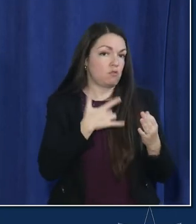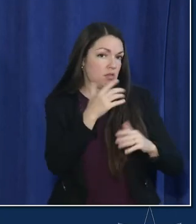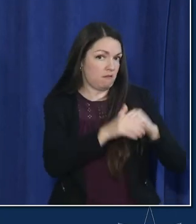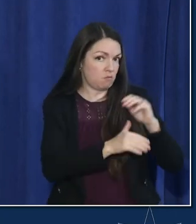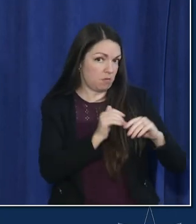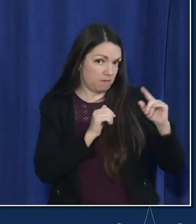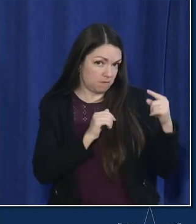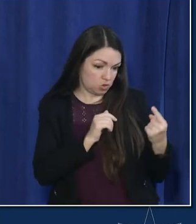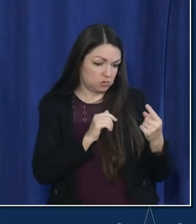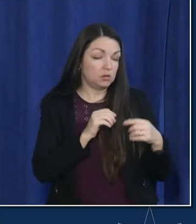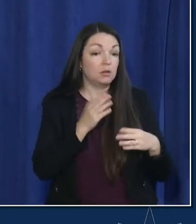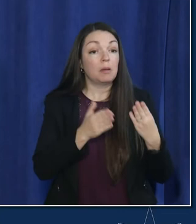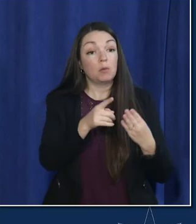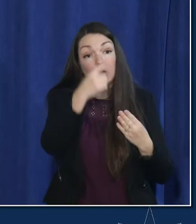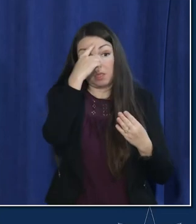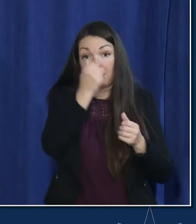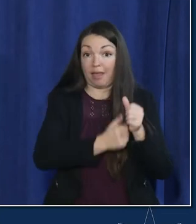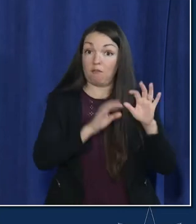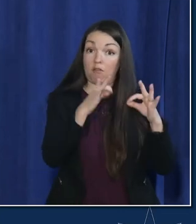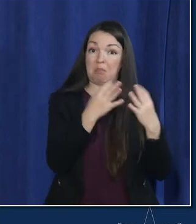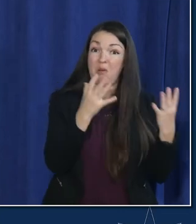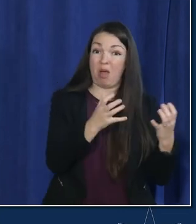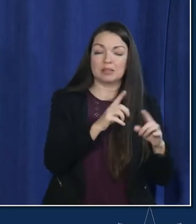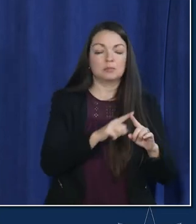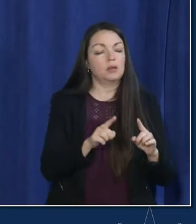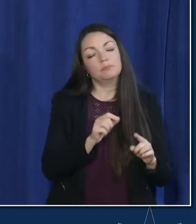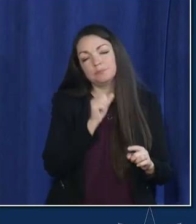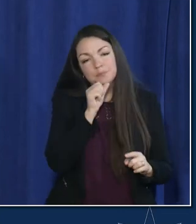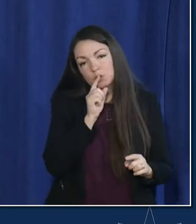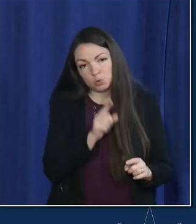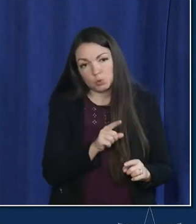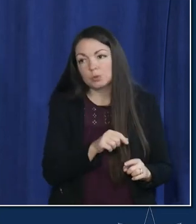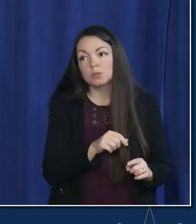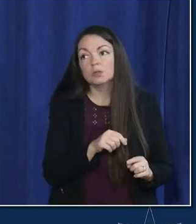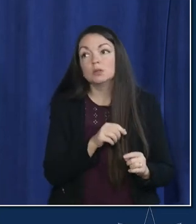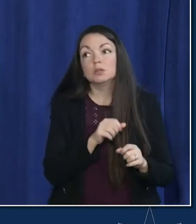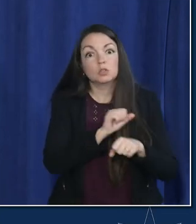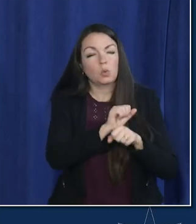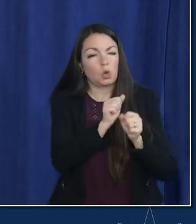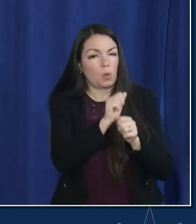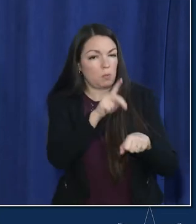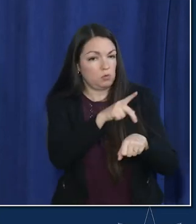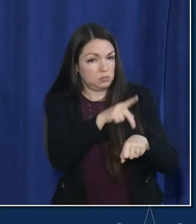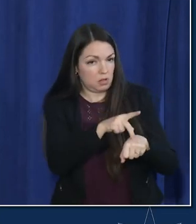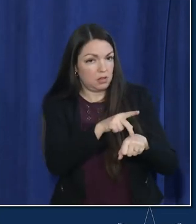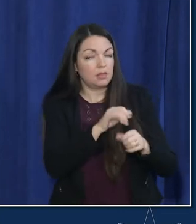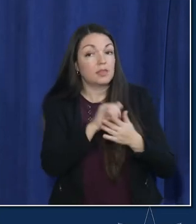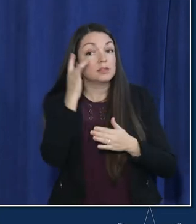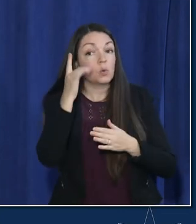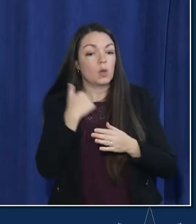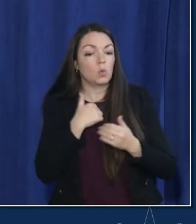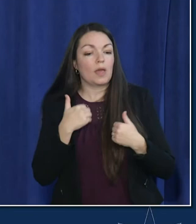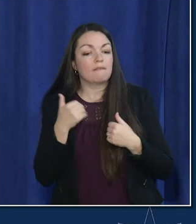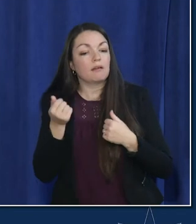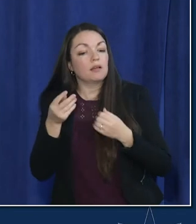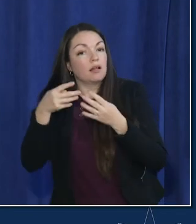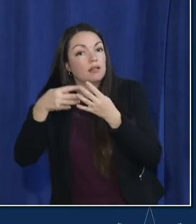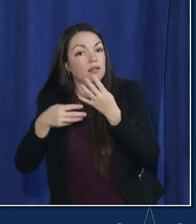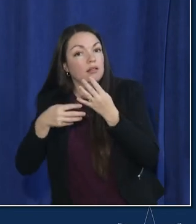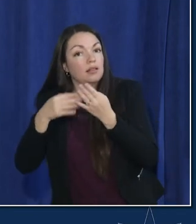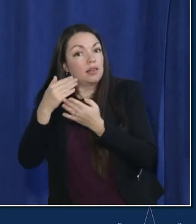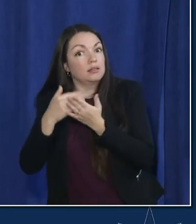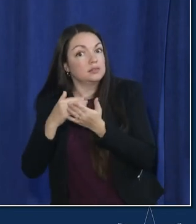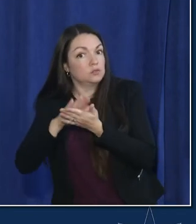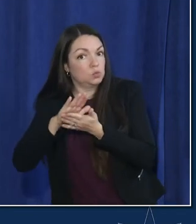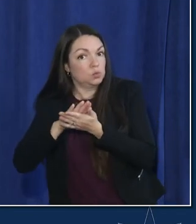so you might think that every family wants this but that's not true so we actually are working with the principals that's why as alice said we have a list of schools that are interested